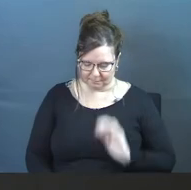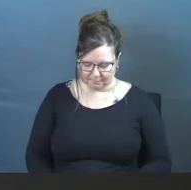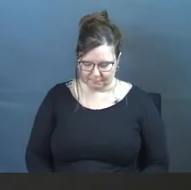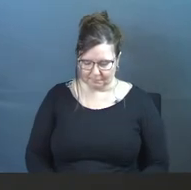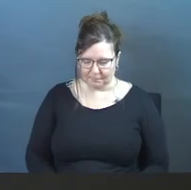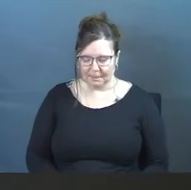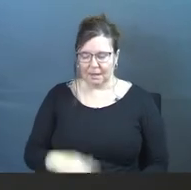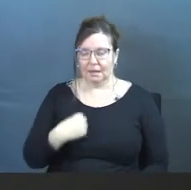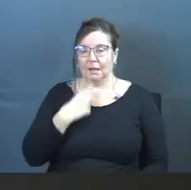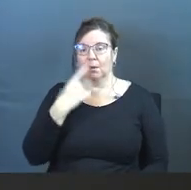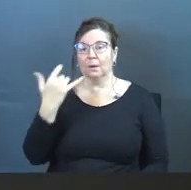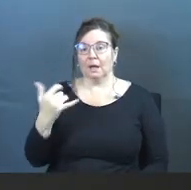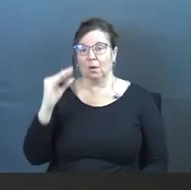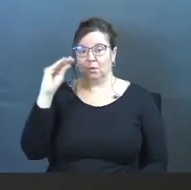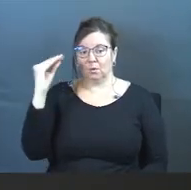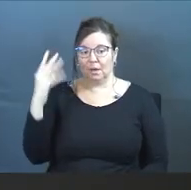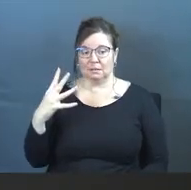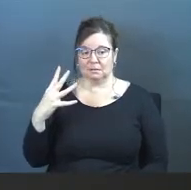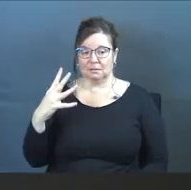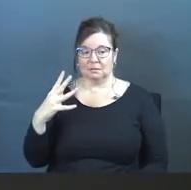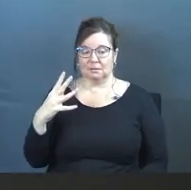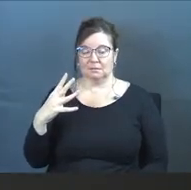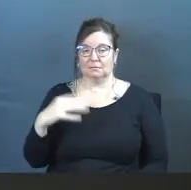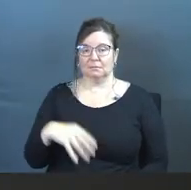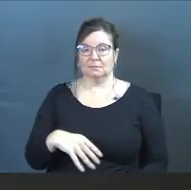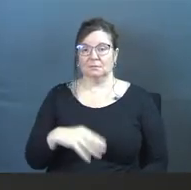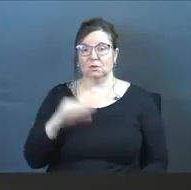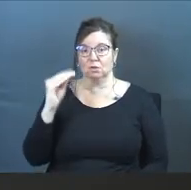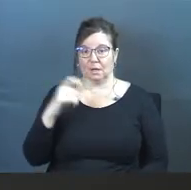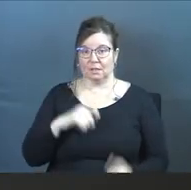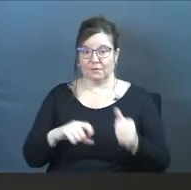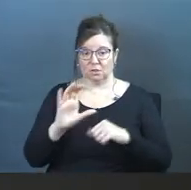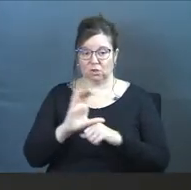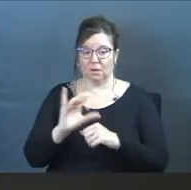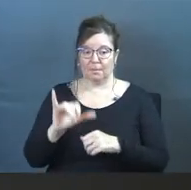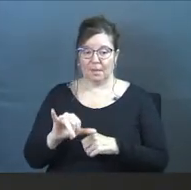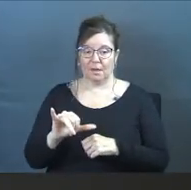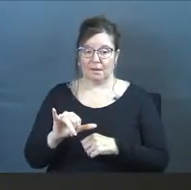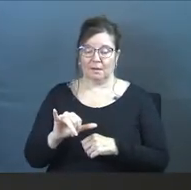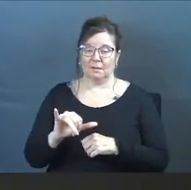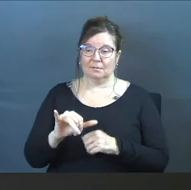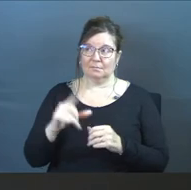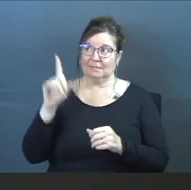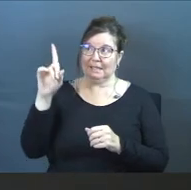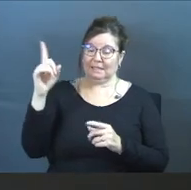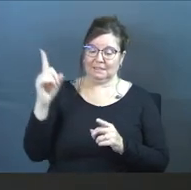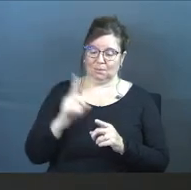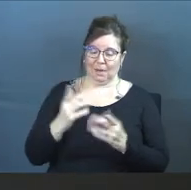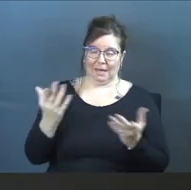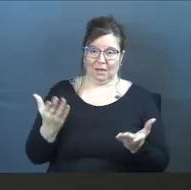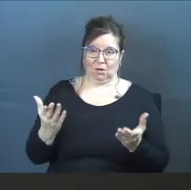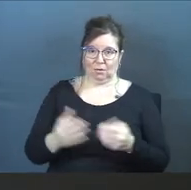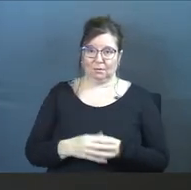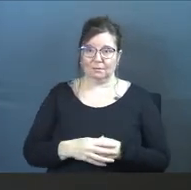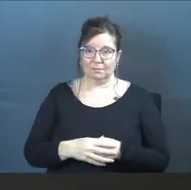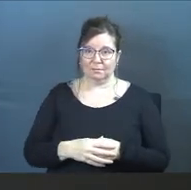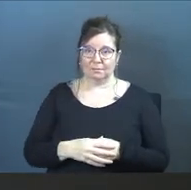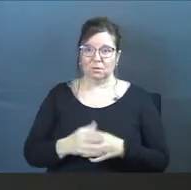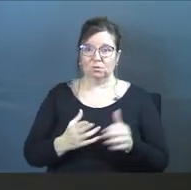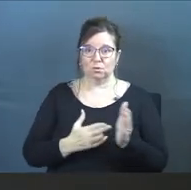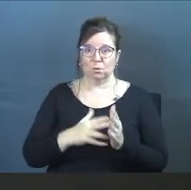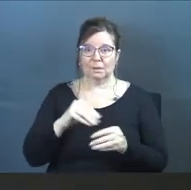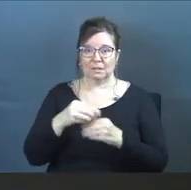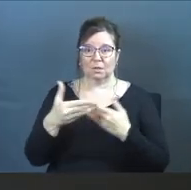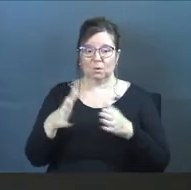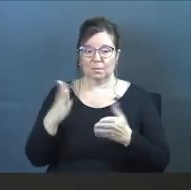Because can I tell you right now, Grace Fellowship Church, that He's right here. Truth